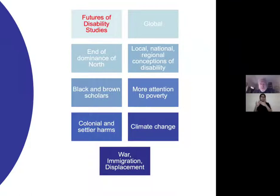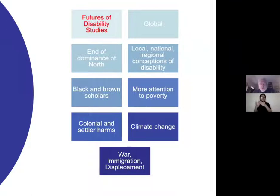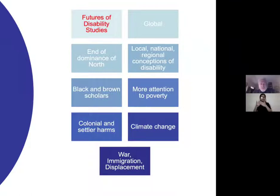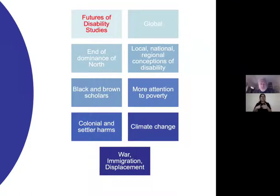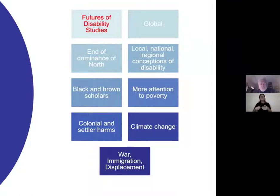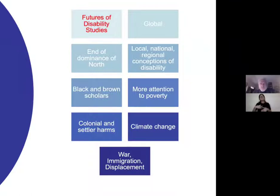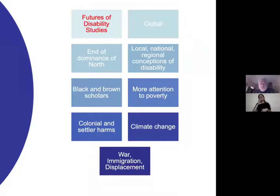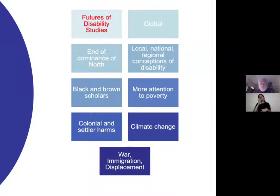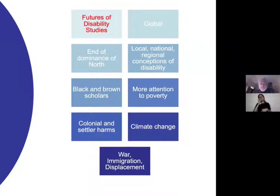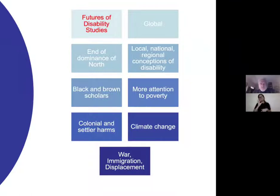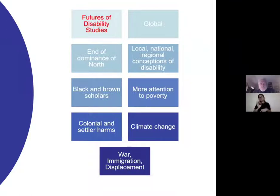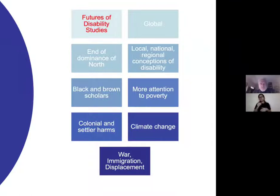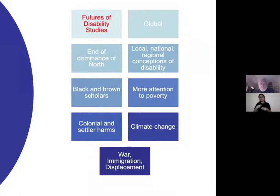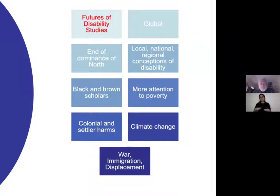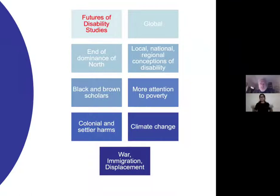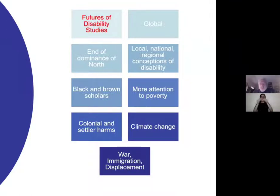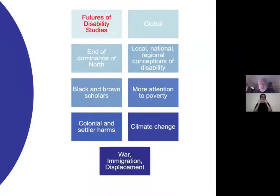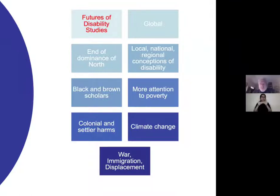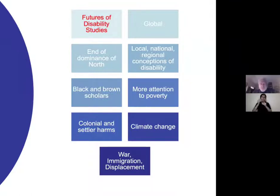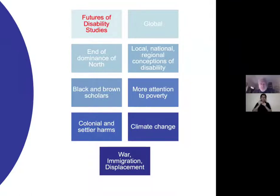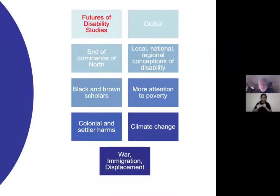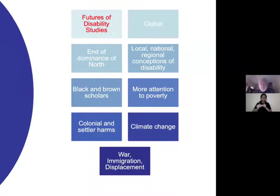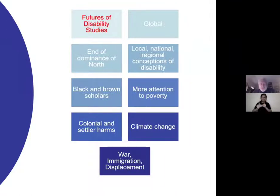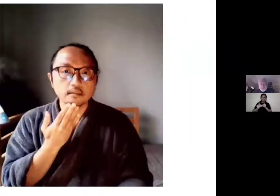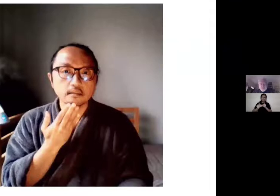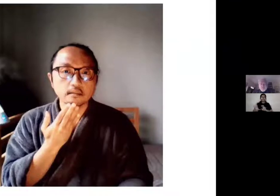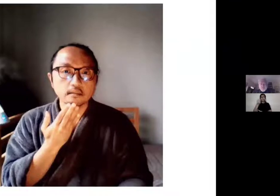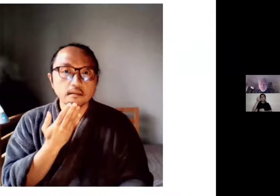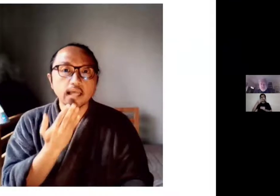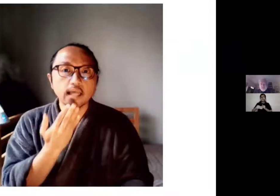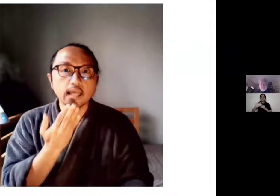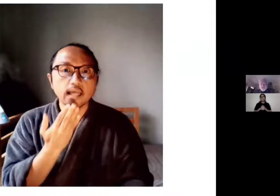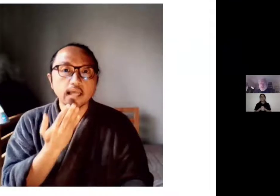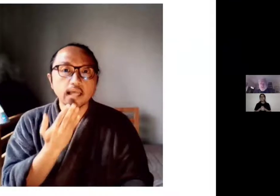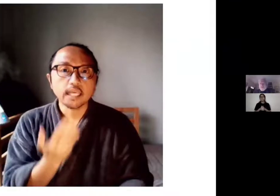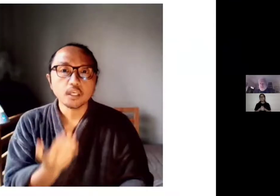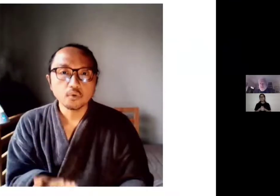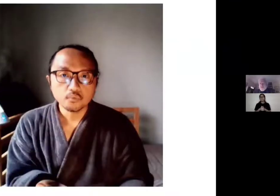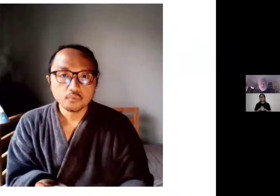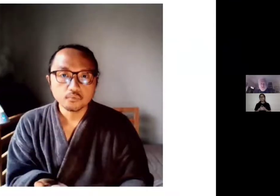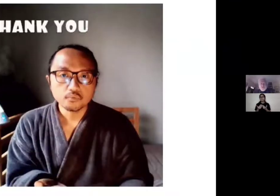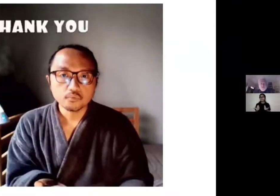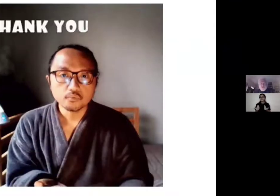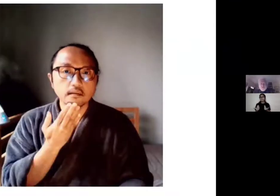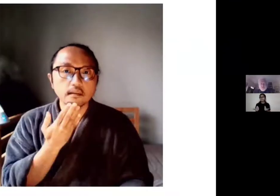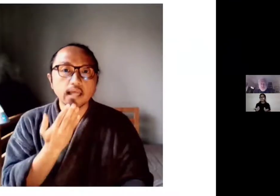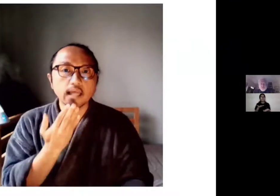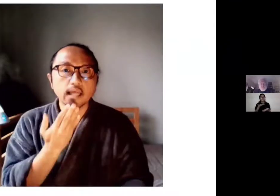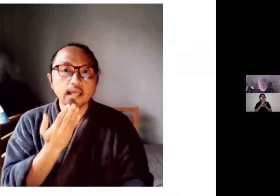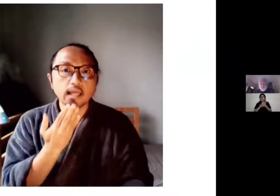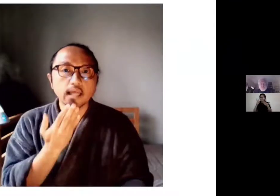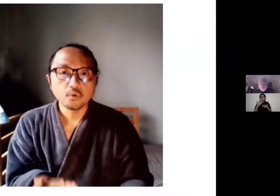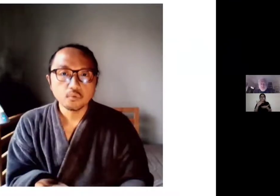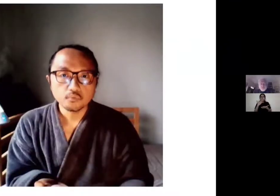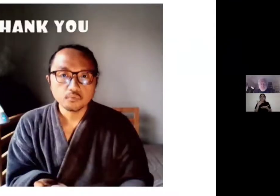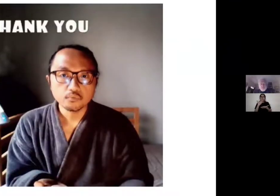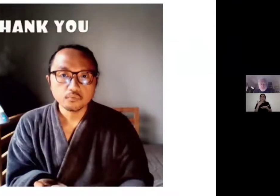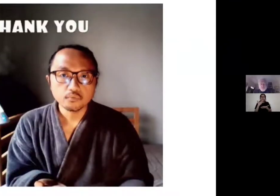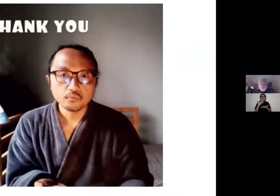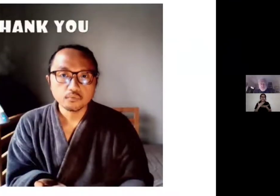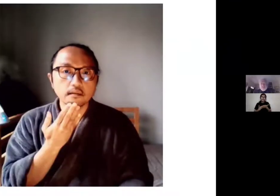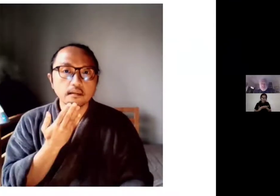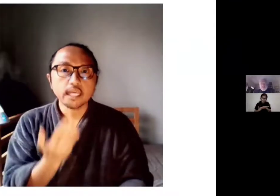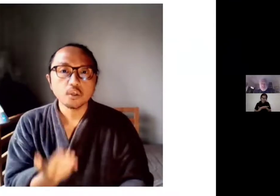haven't covered, but I just wanted to put those out for you and thank you for, um, for, uh,